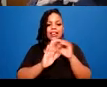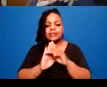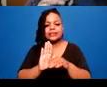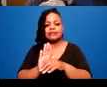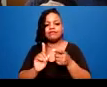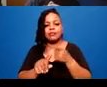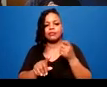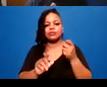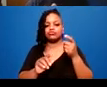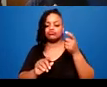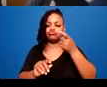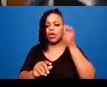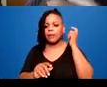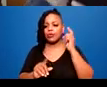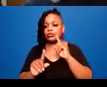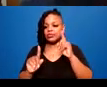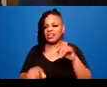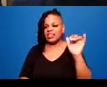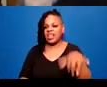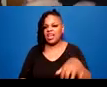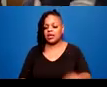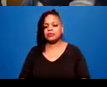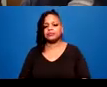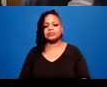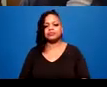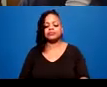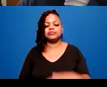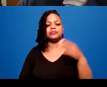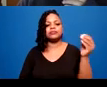a developed long-term,